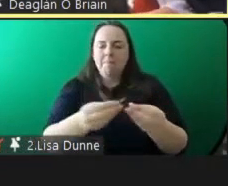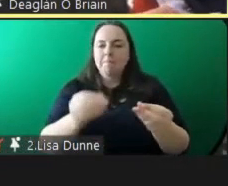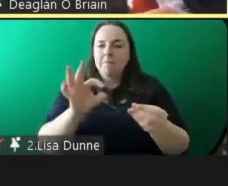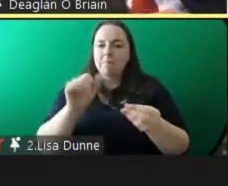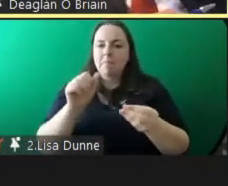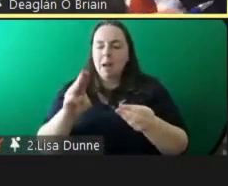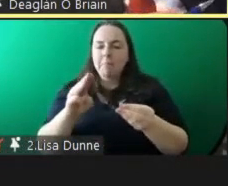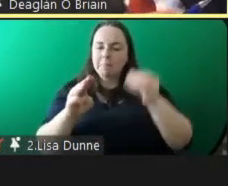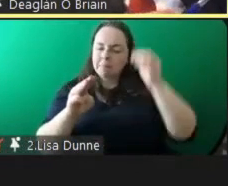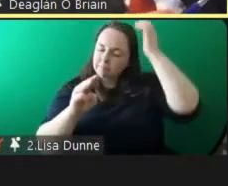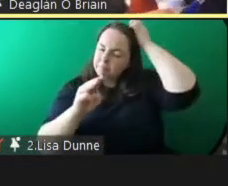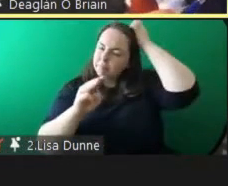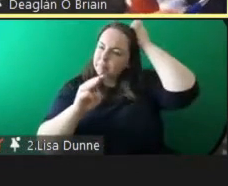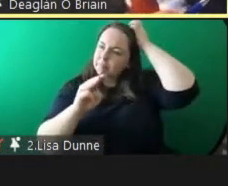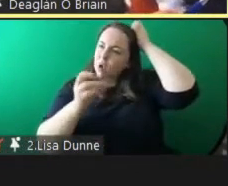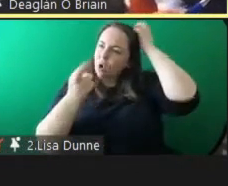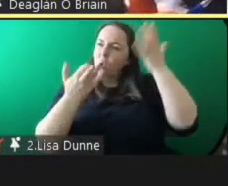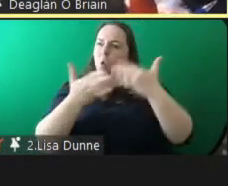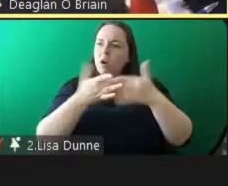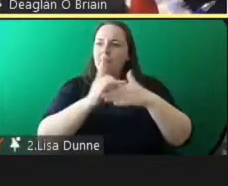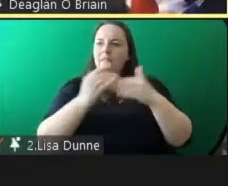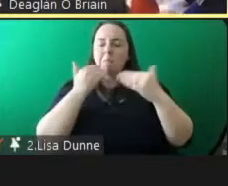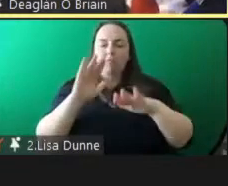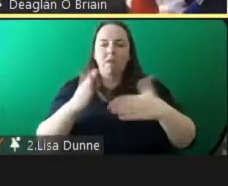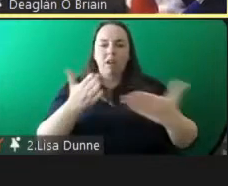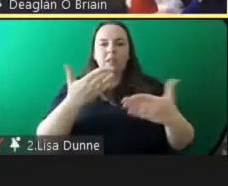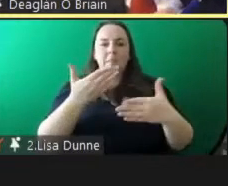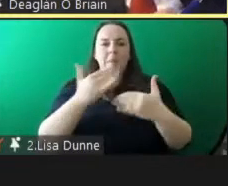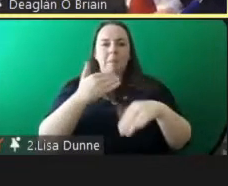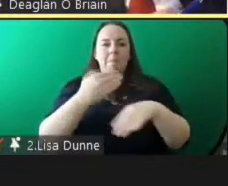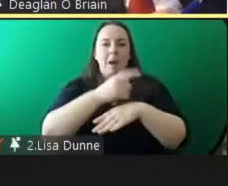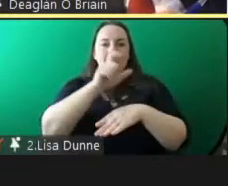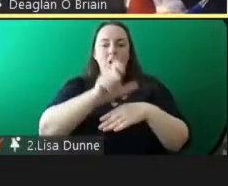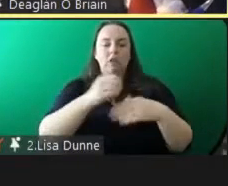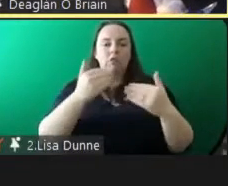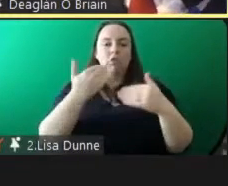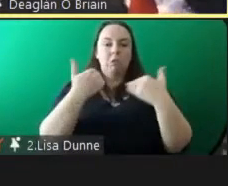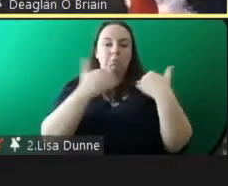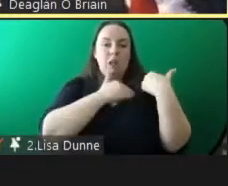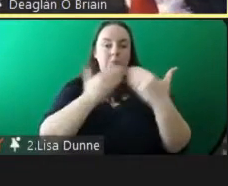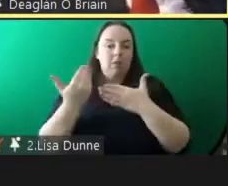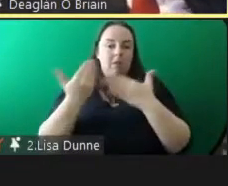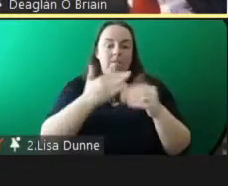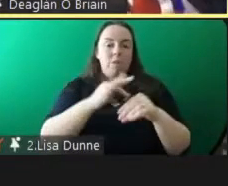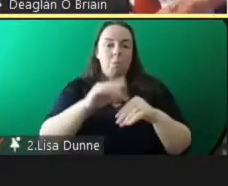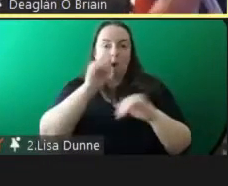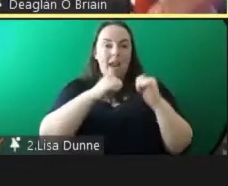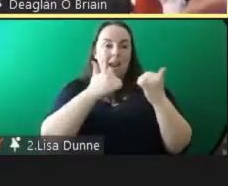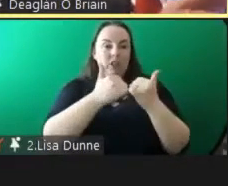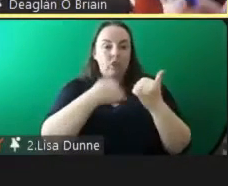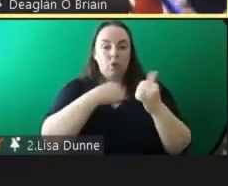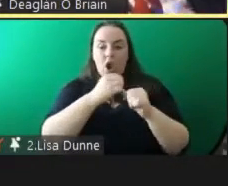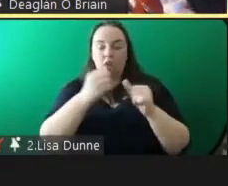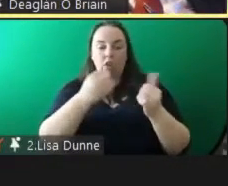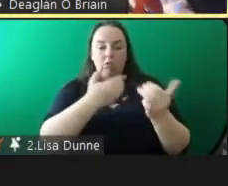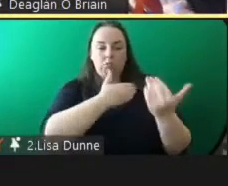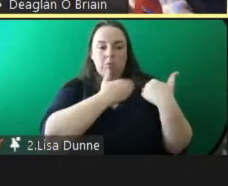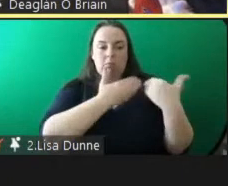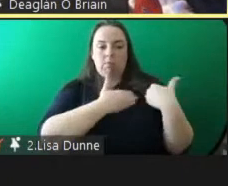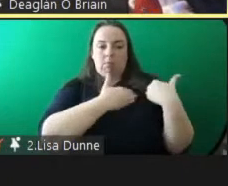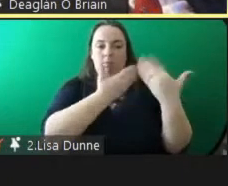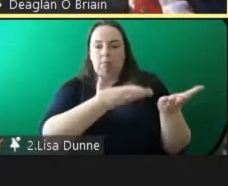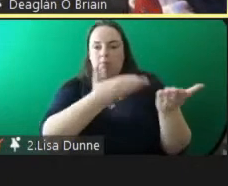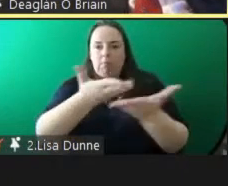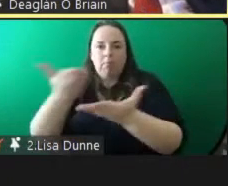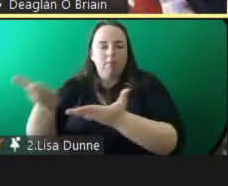of the person the responsibility being transferred from one agency to another so we're looking at how we can